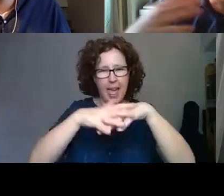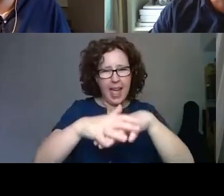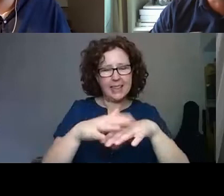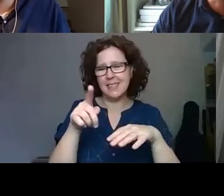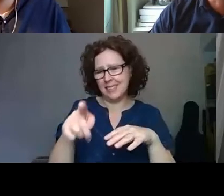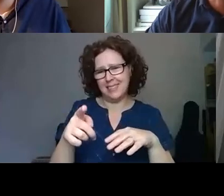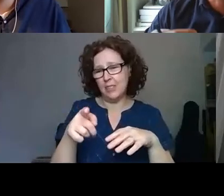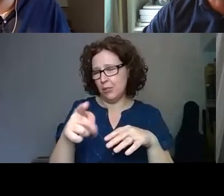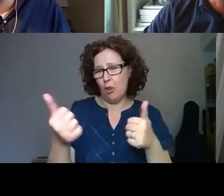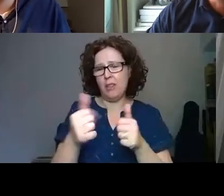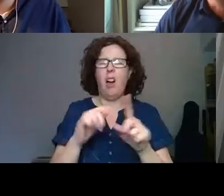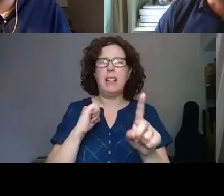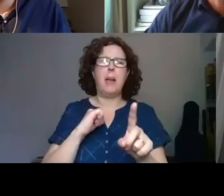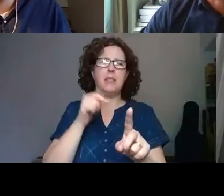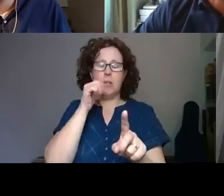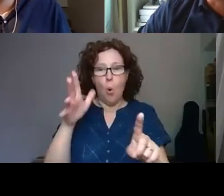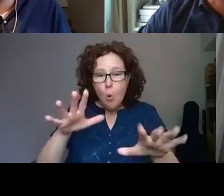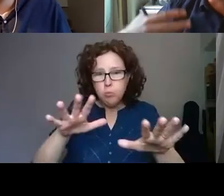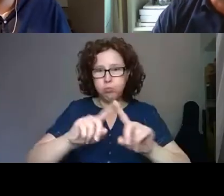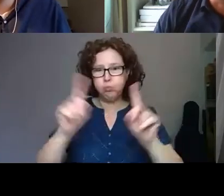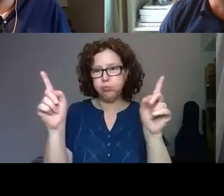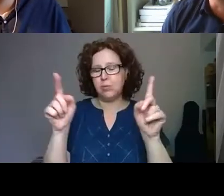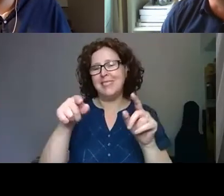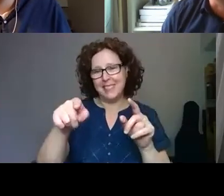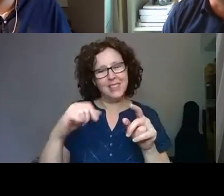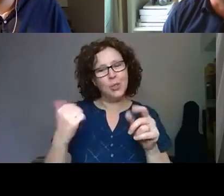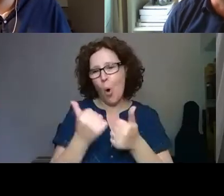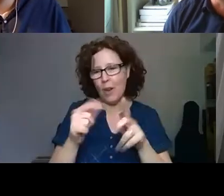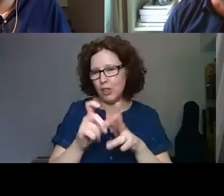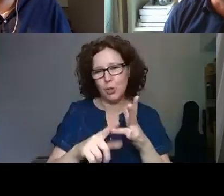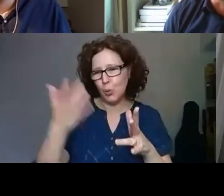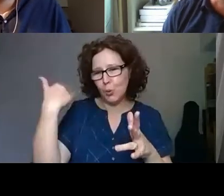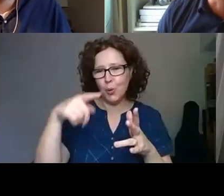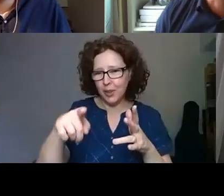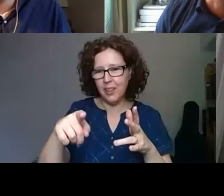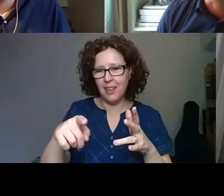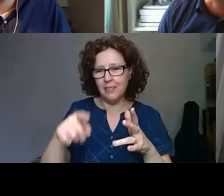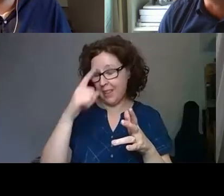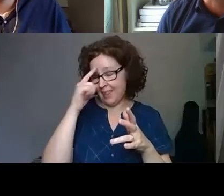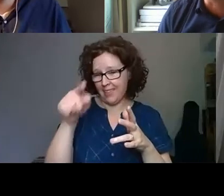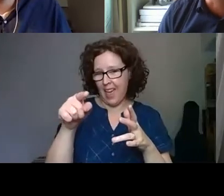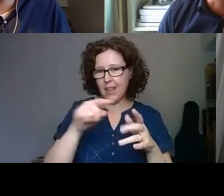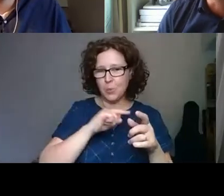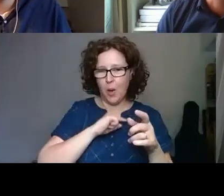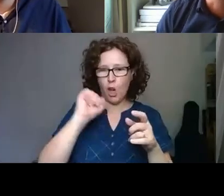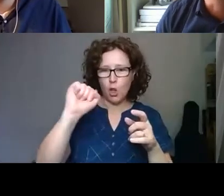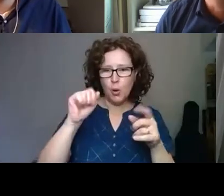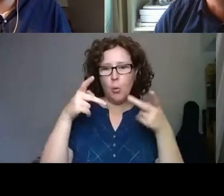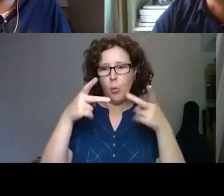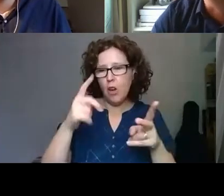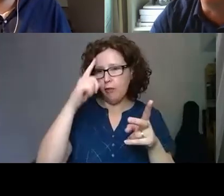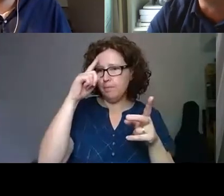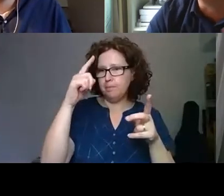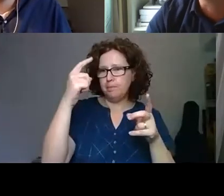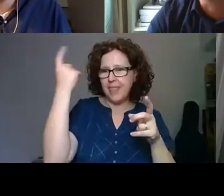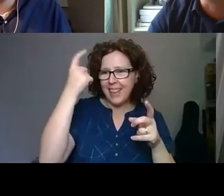of those expectations about where, where cultural experiences can take place. And I think that's, that's why your thinking and your methods are